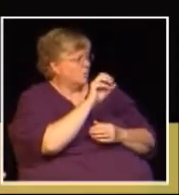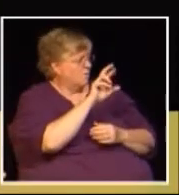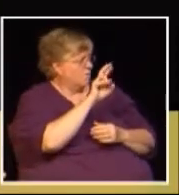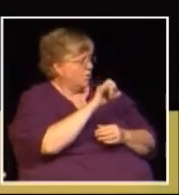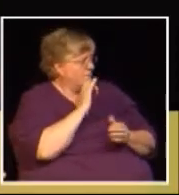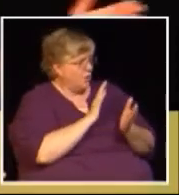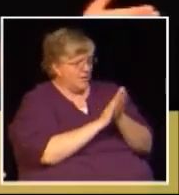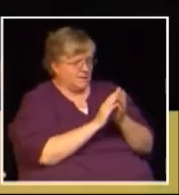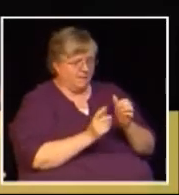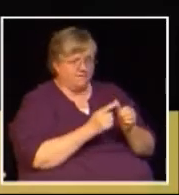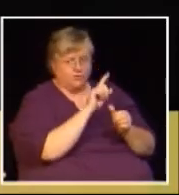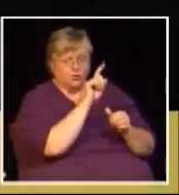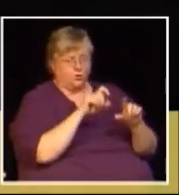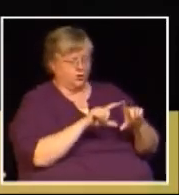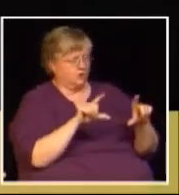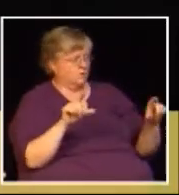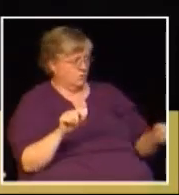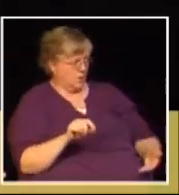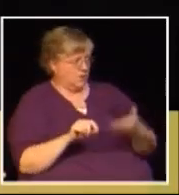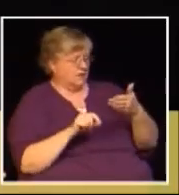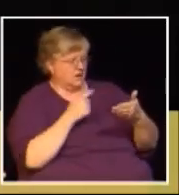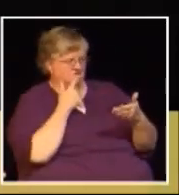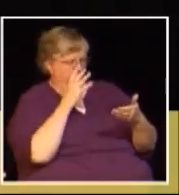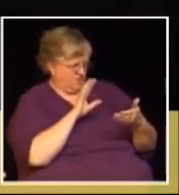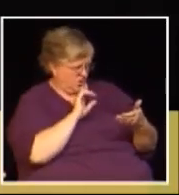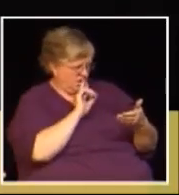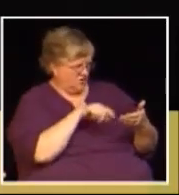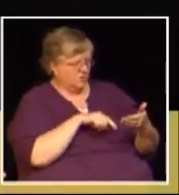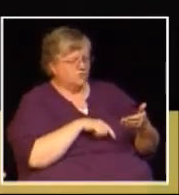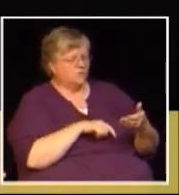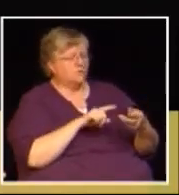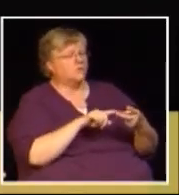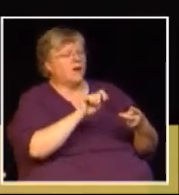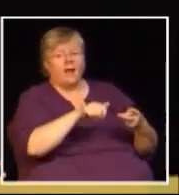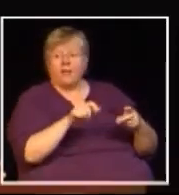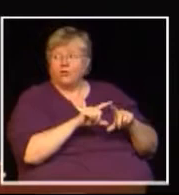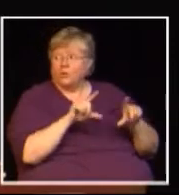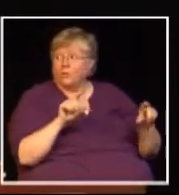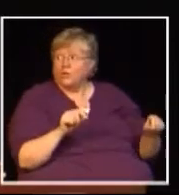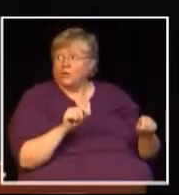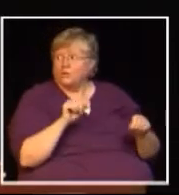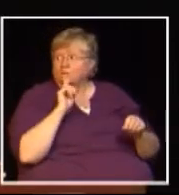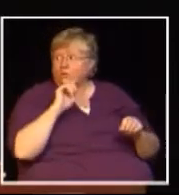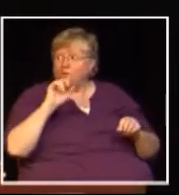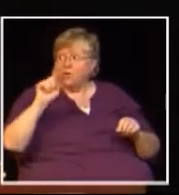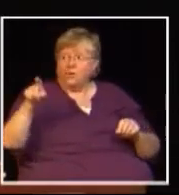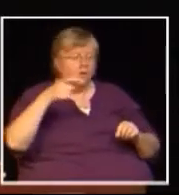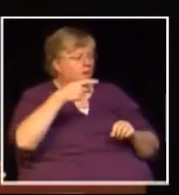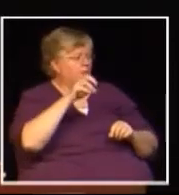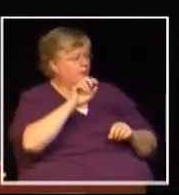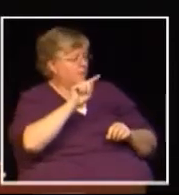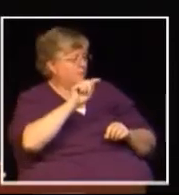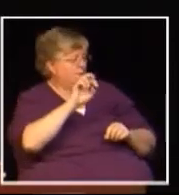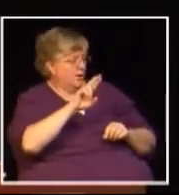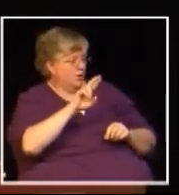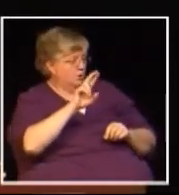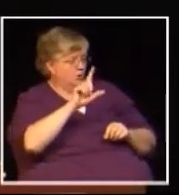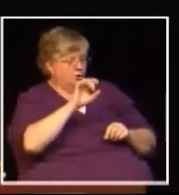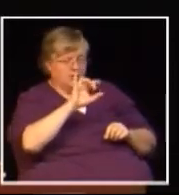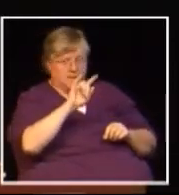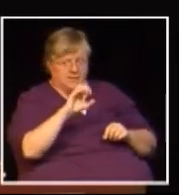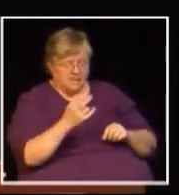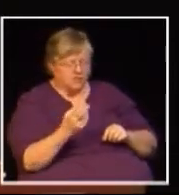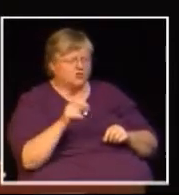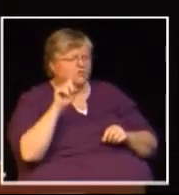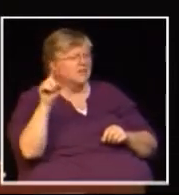come in thank you Maury for asking the first question that I had written down so that's done I have a question here that says it's a question for Peter